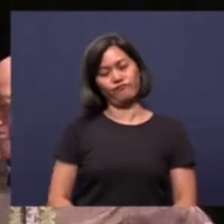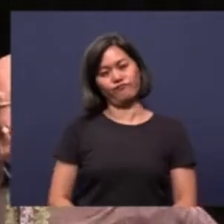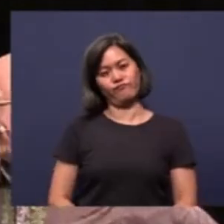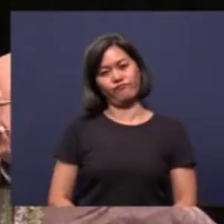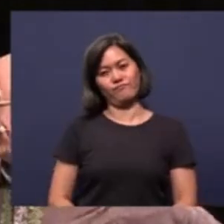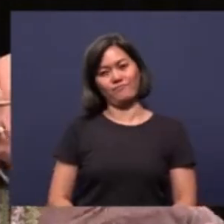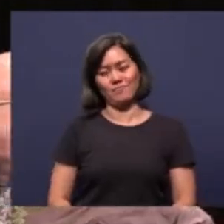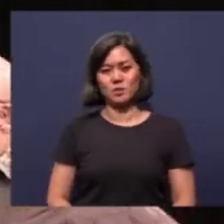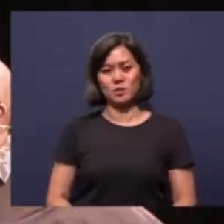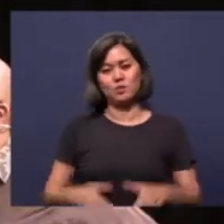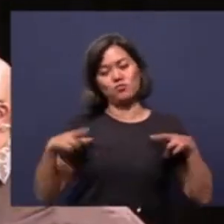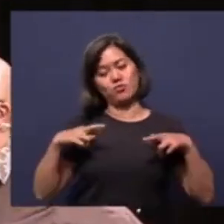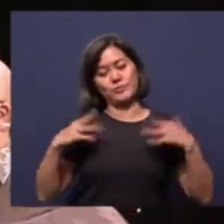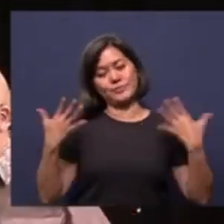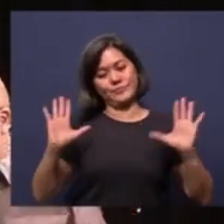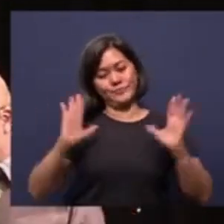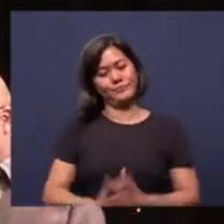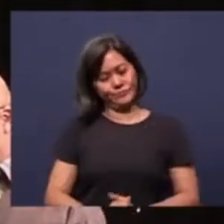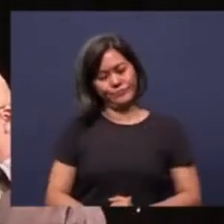Retired already.